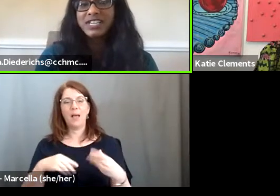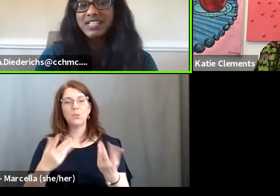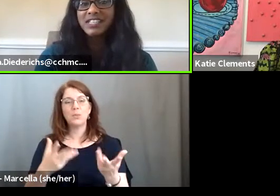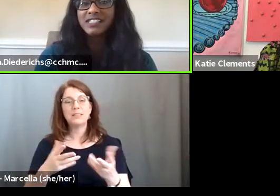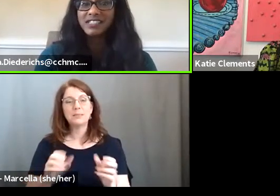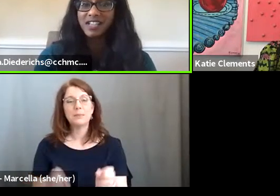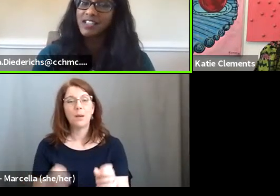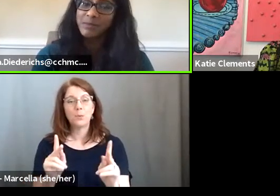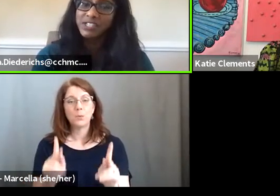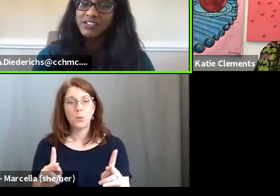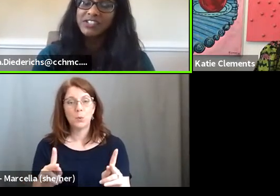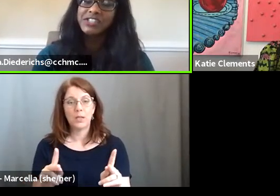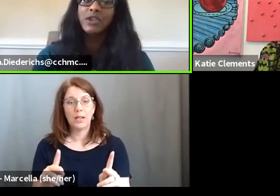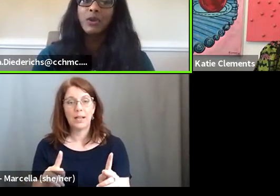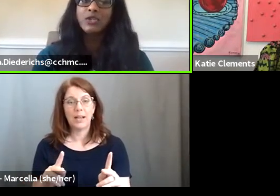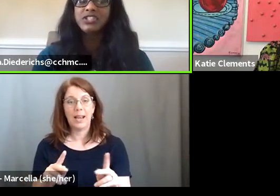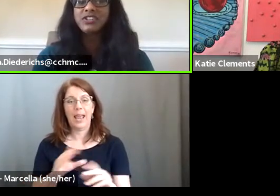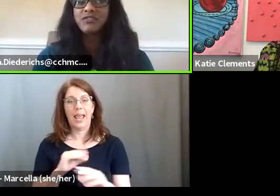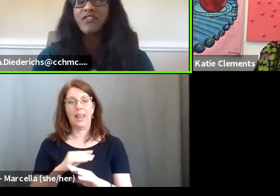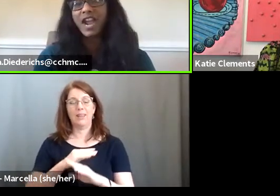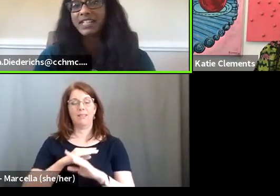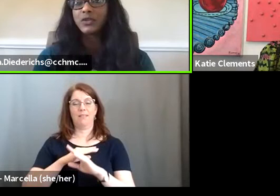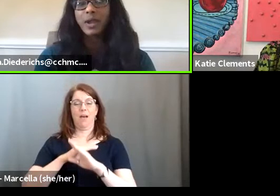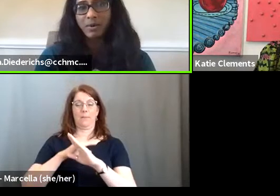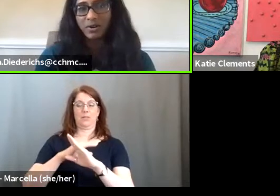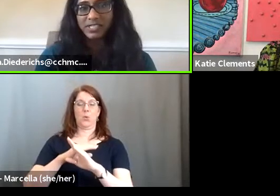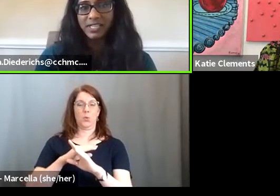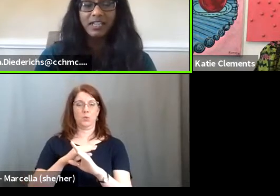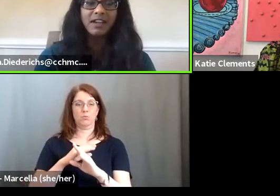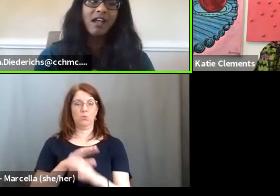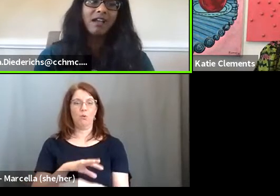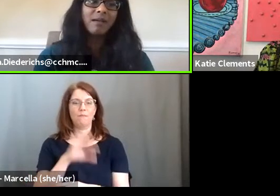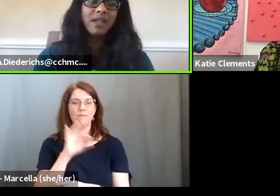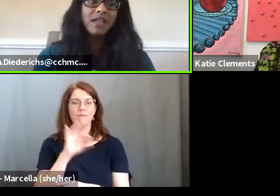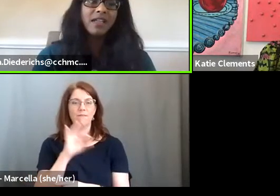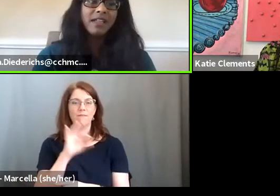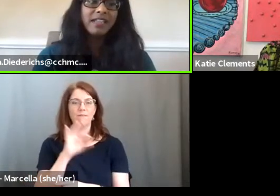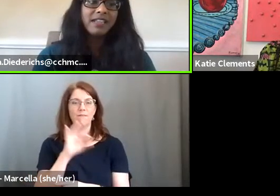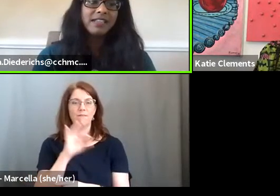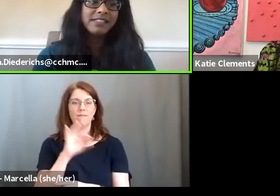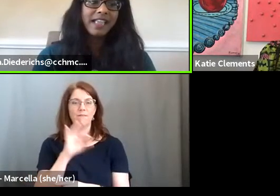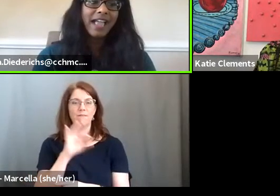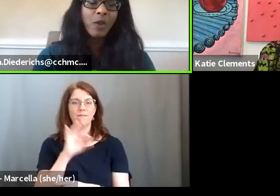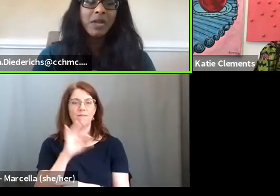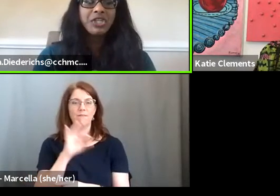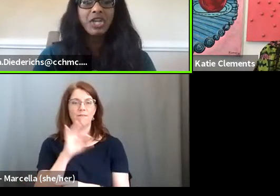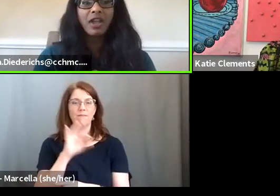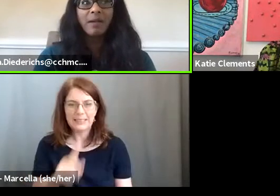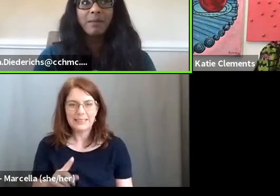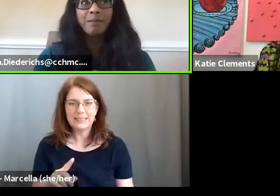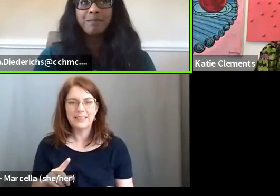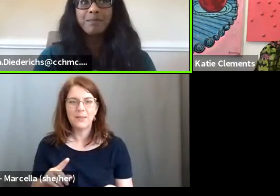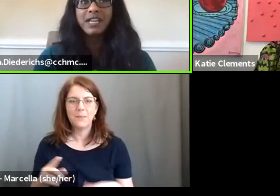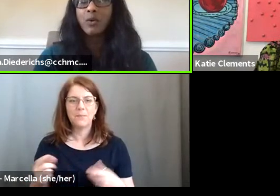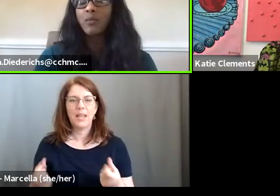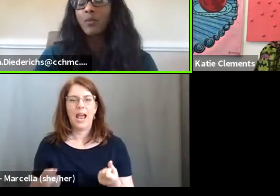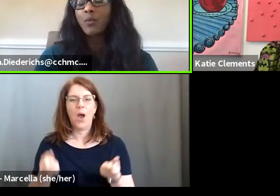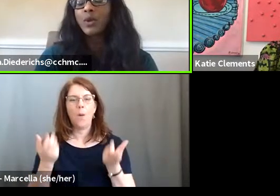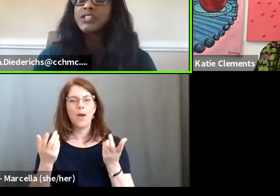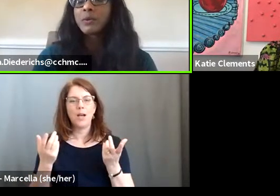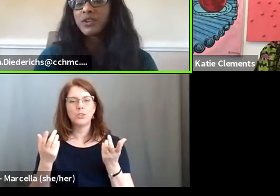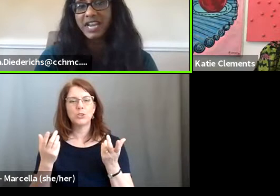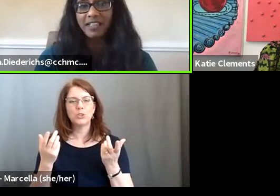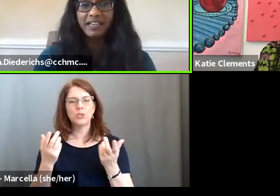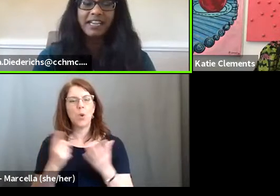opportunities as it does obstacles. So just finding the right person, um, is how much, um, you know,